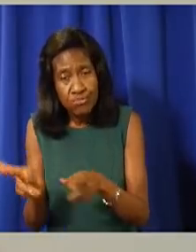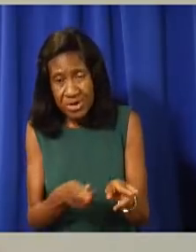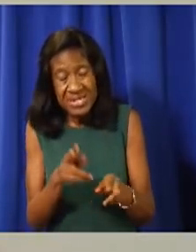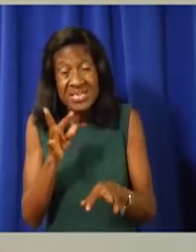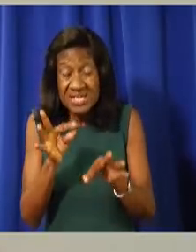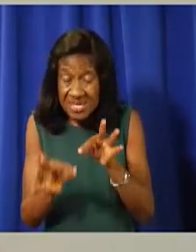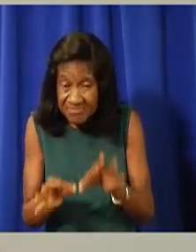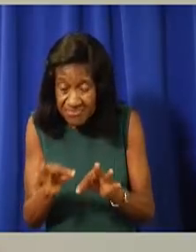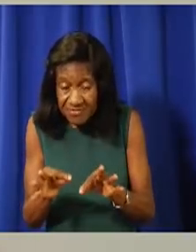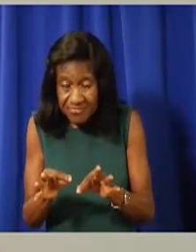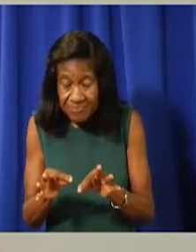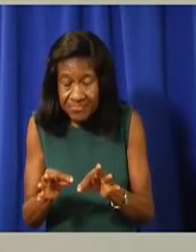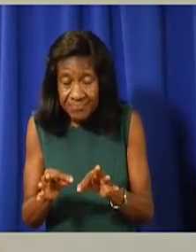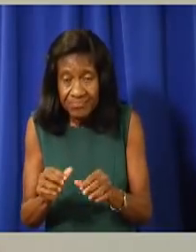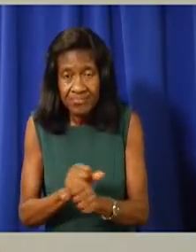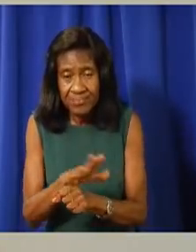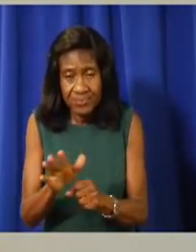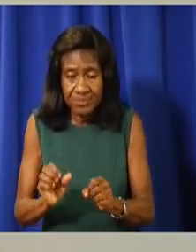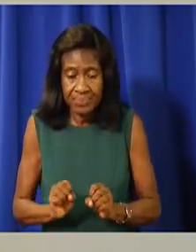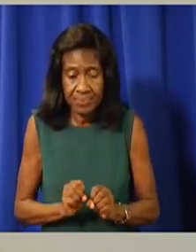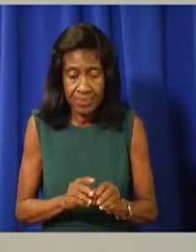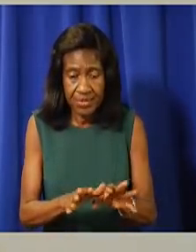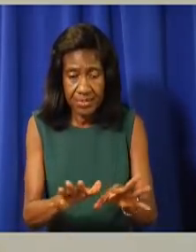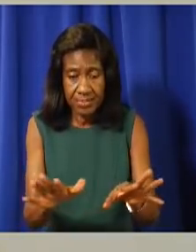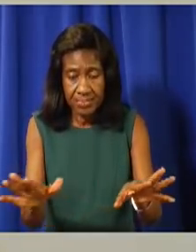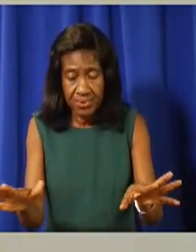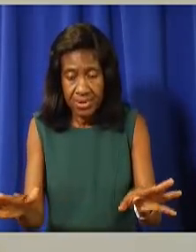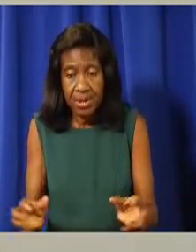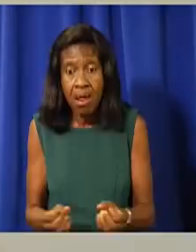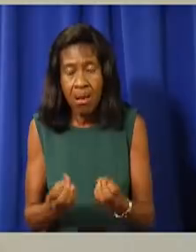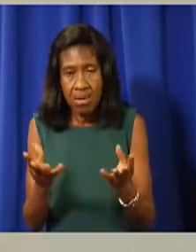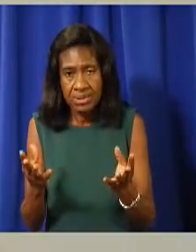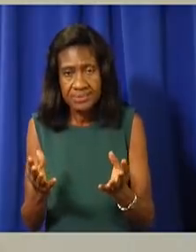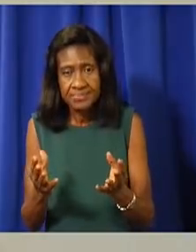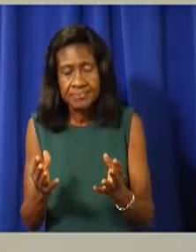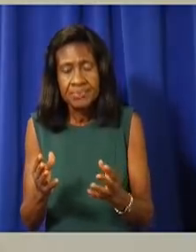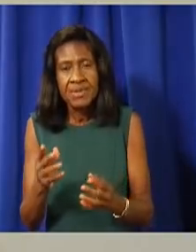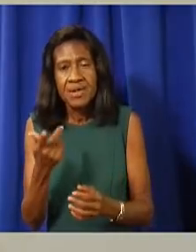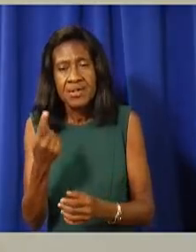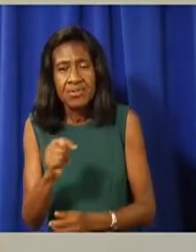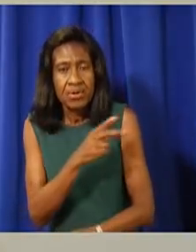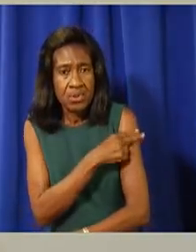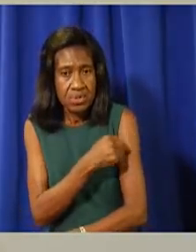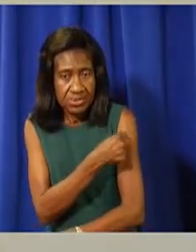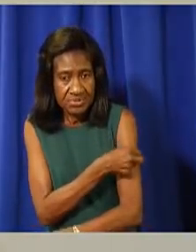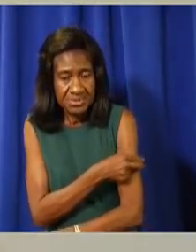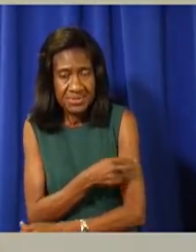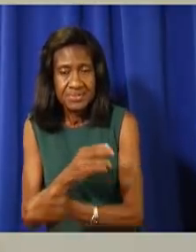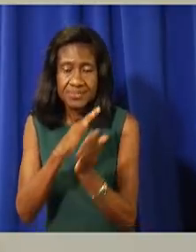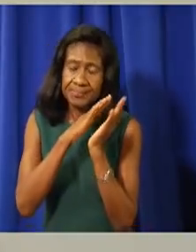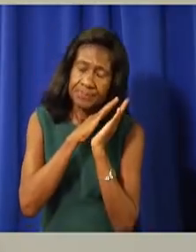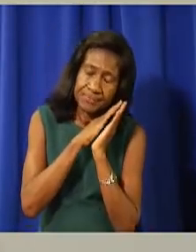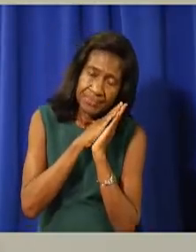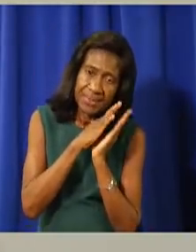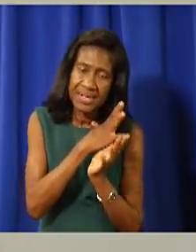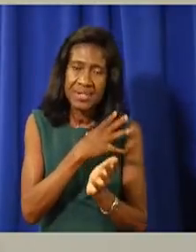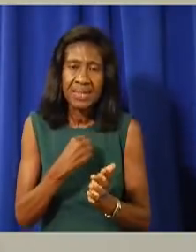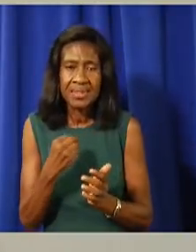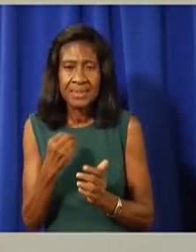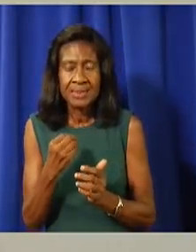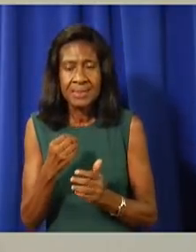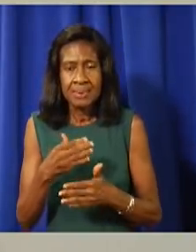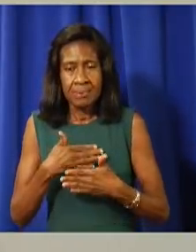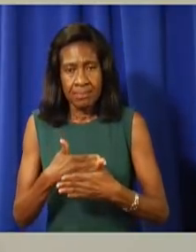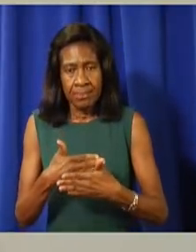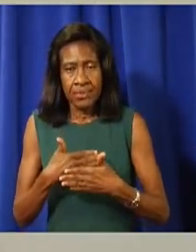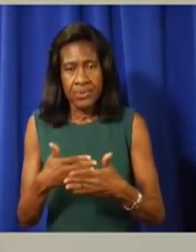Our islands have expanded capacity of hospital beds and ventilators. The Cayman